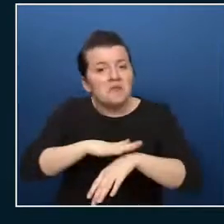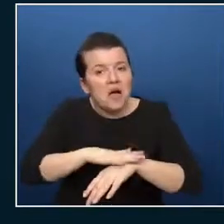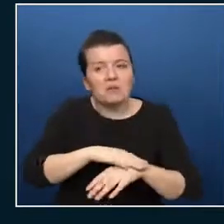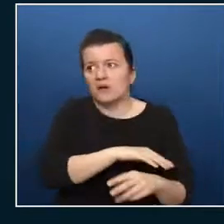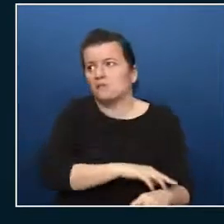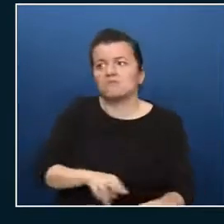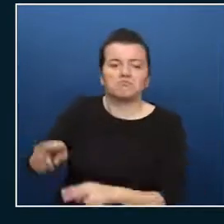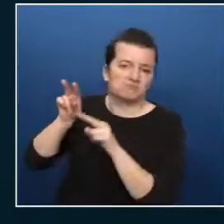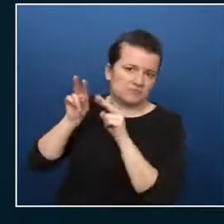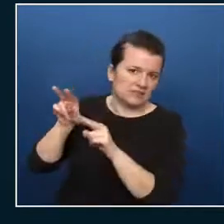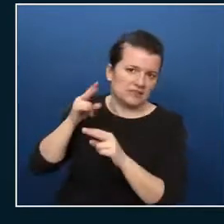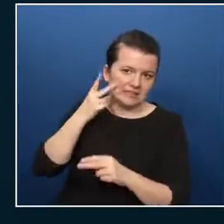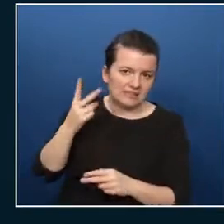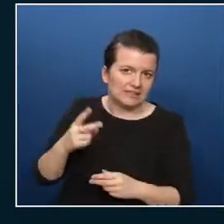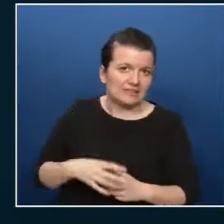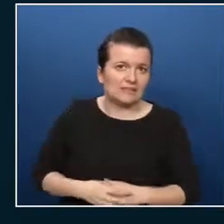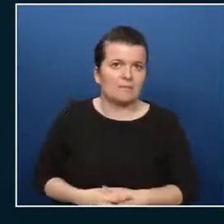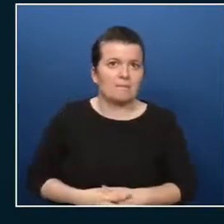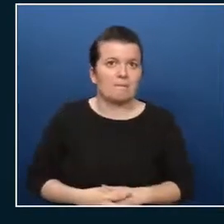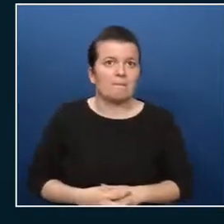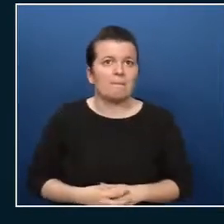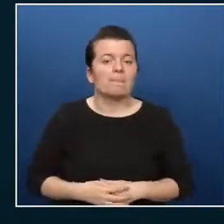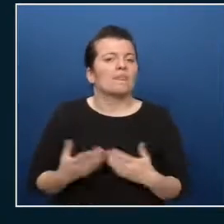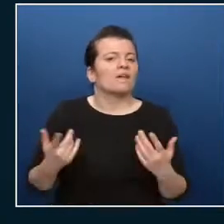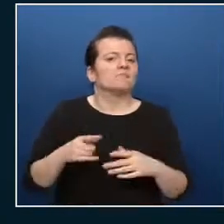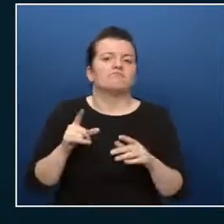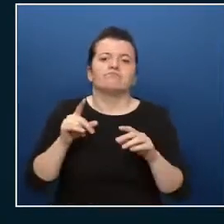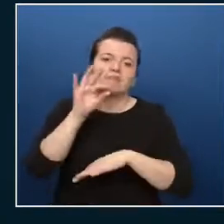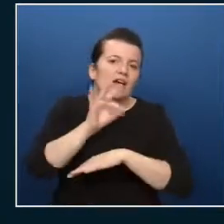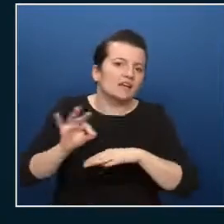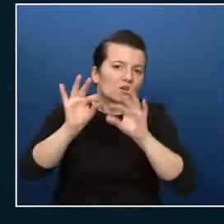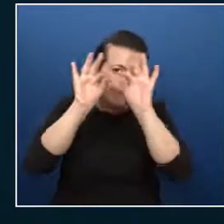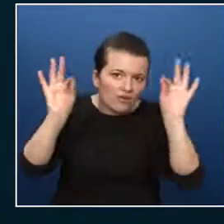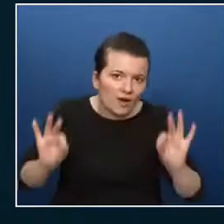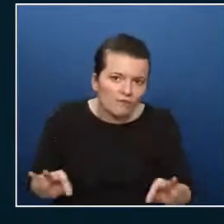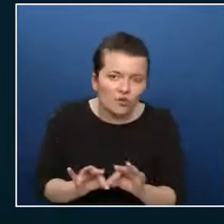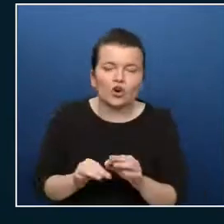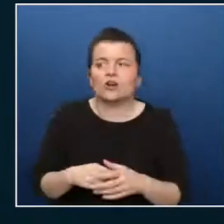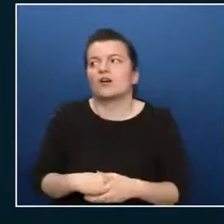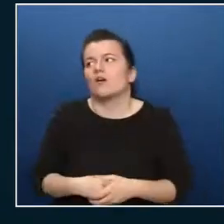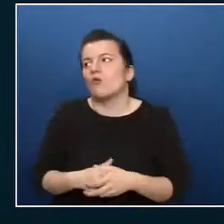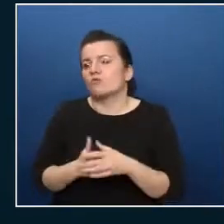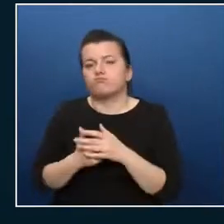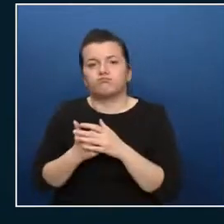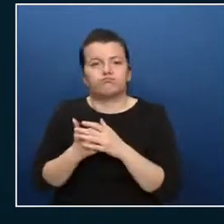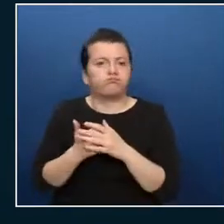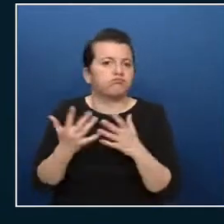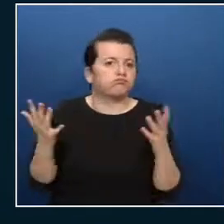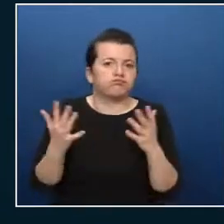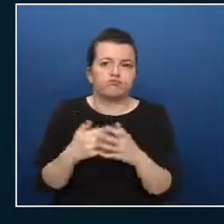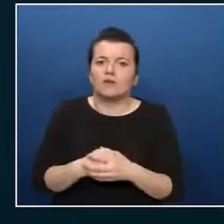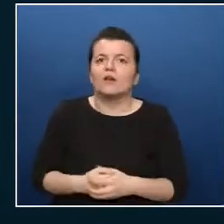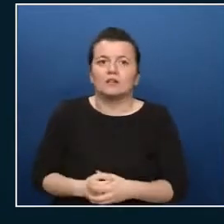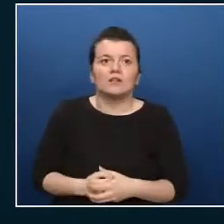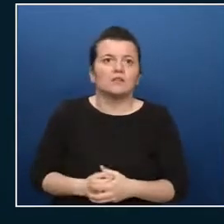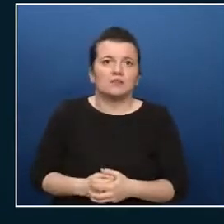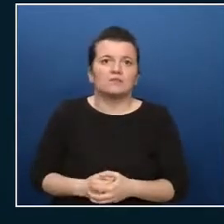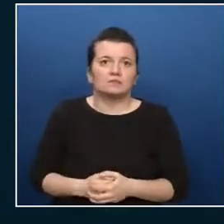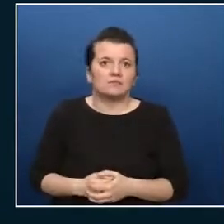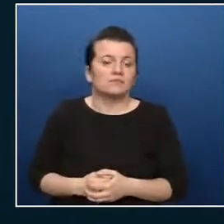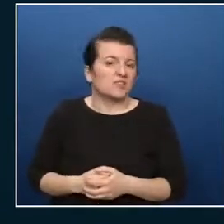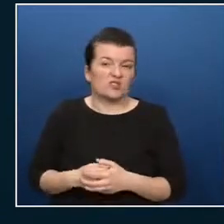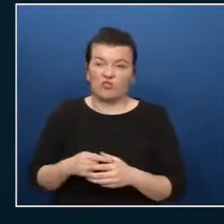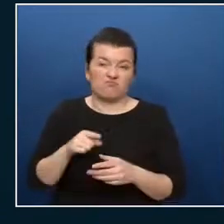as well architected framework and then yeah you definitely get some some value out of this information